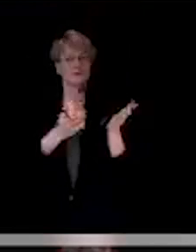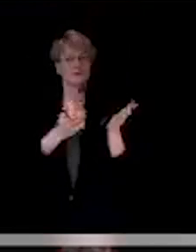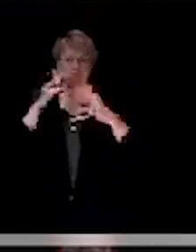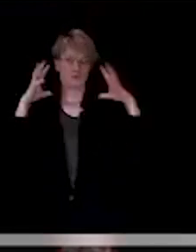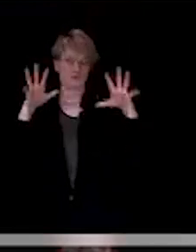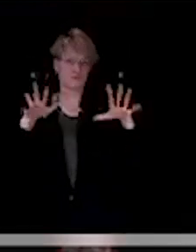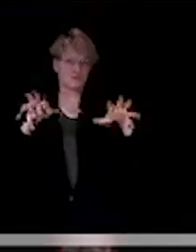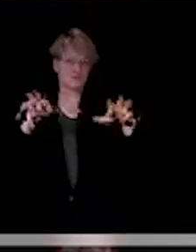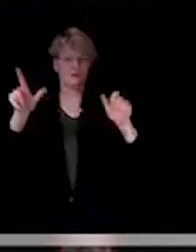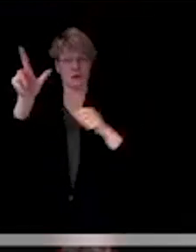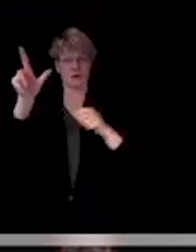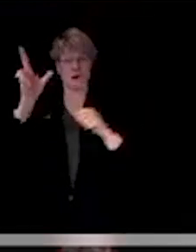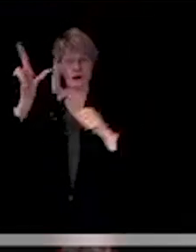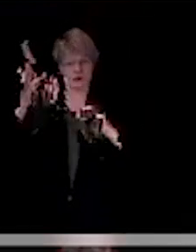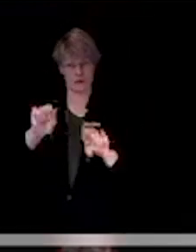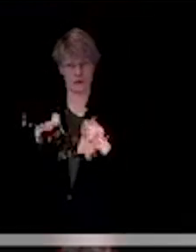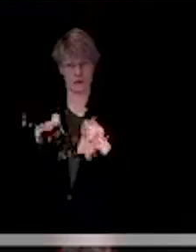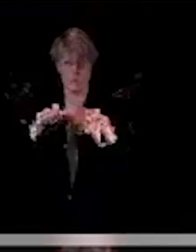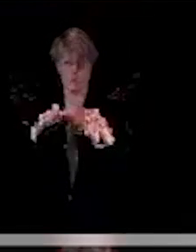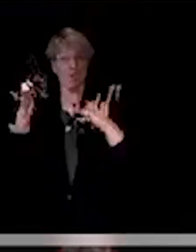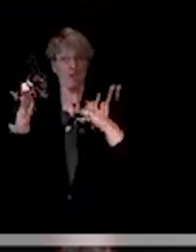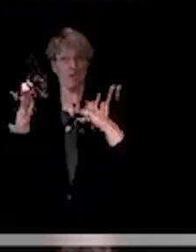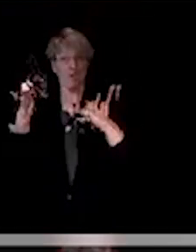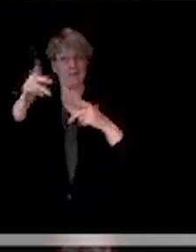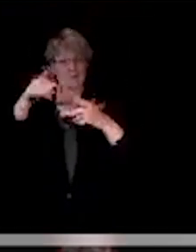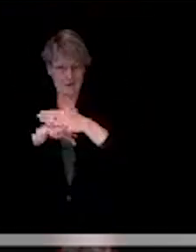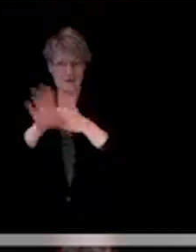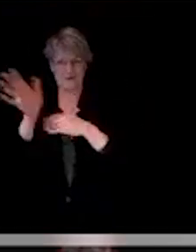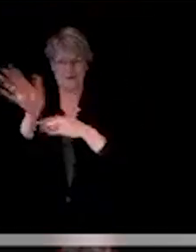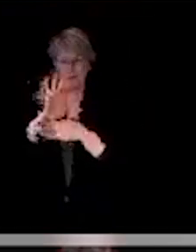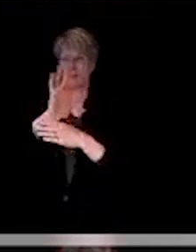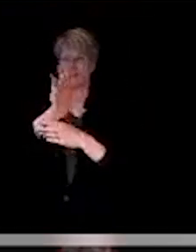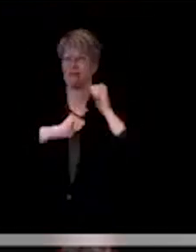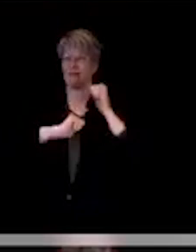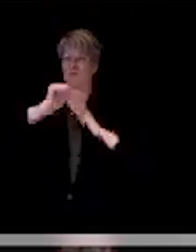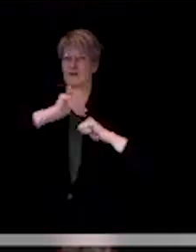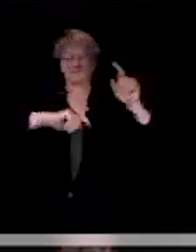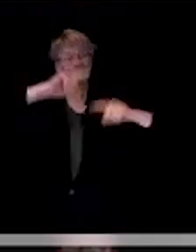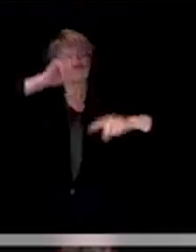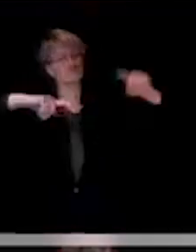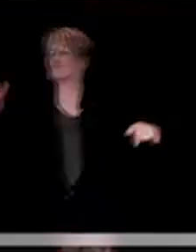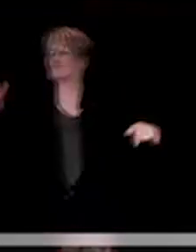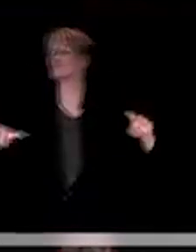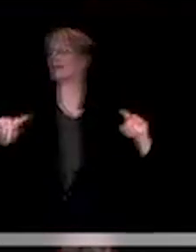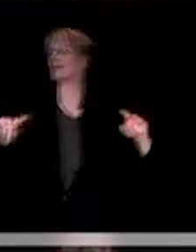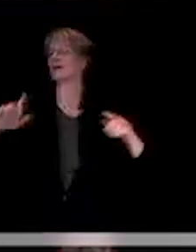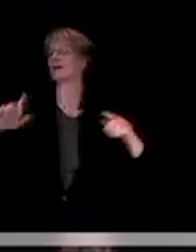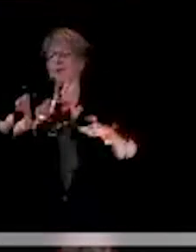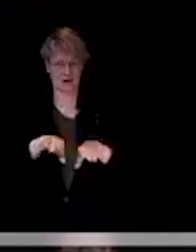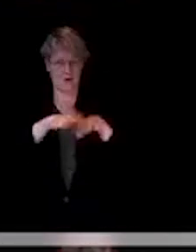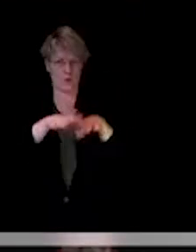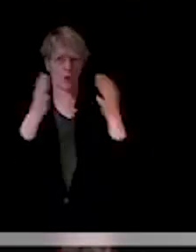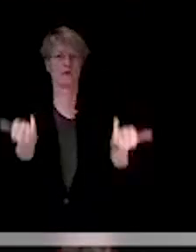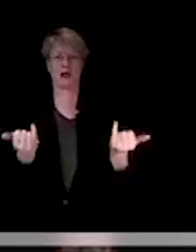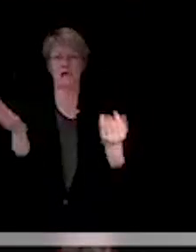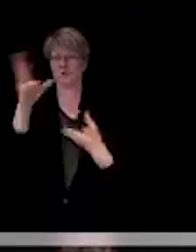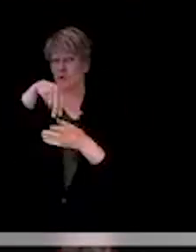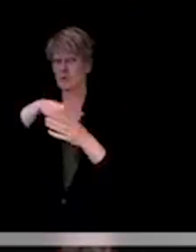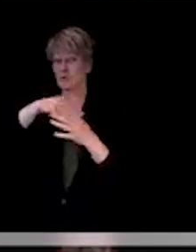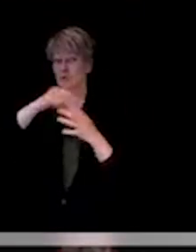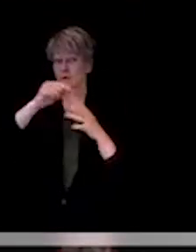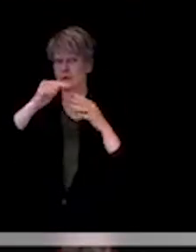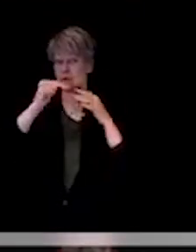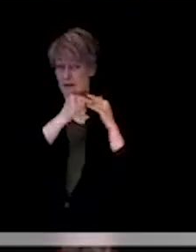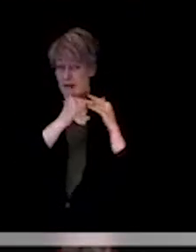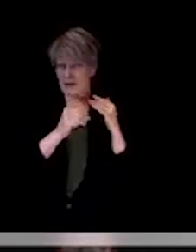are allowed to open in person, movie theaters, a variety of different things are now allowed, including nail salons and some of those personal services that had